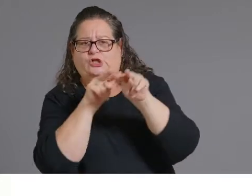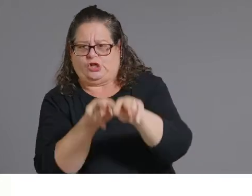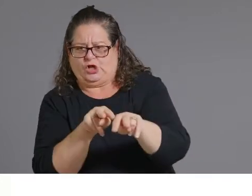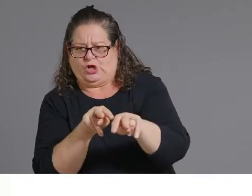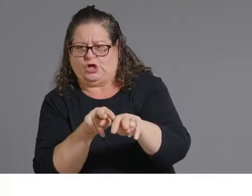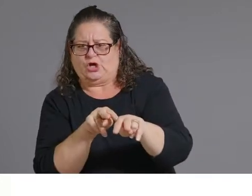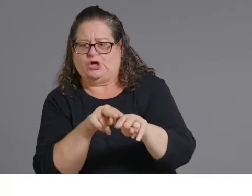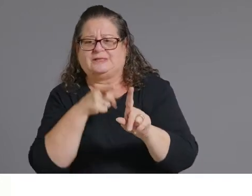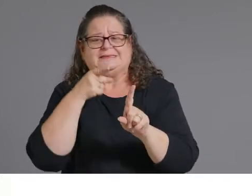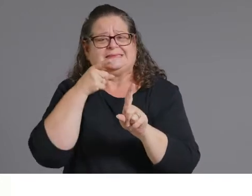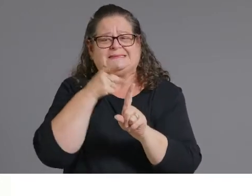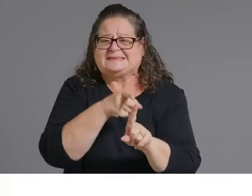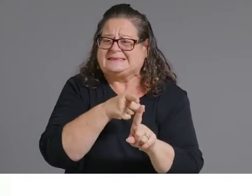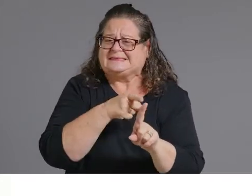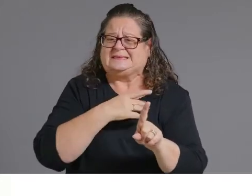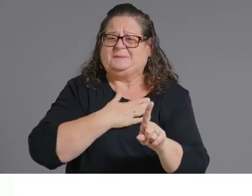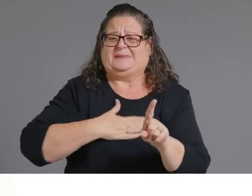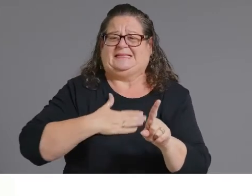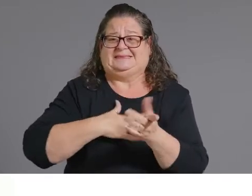vaccination opportunity